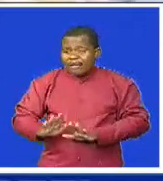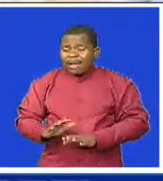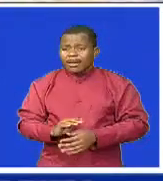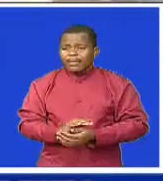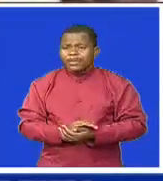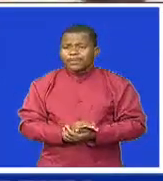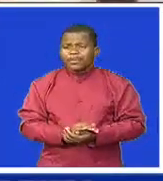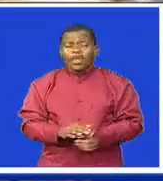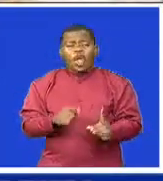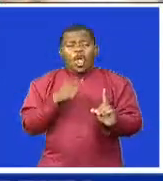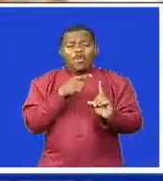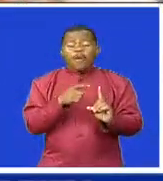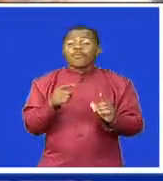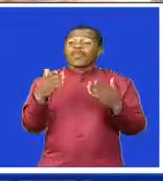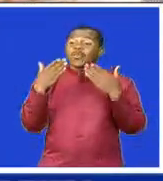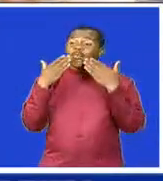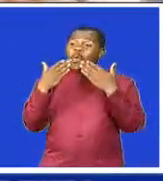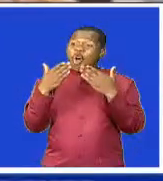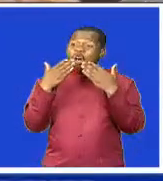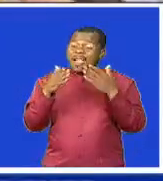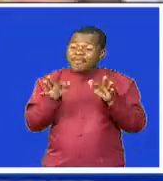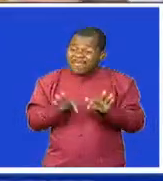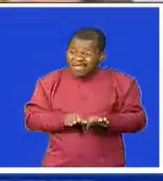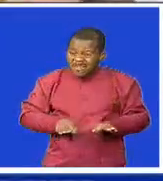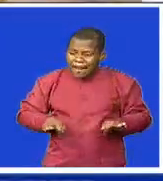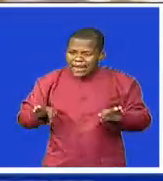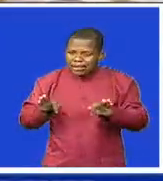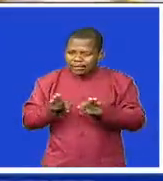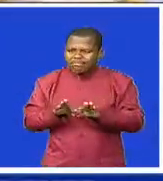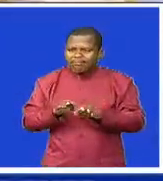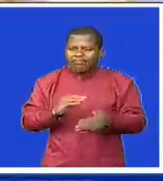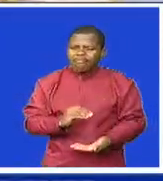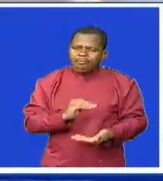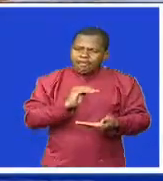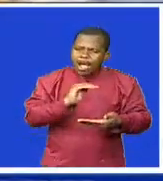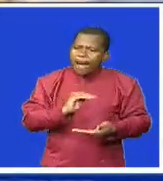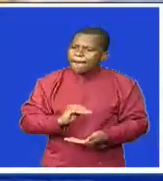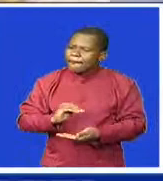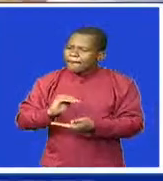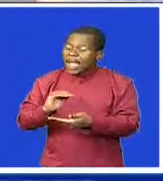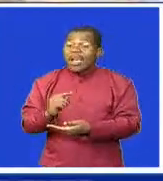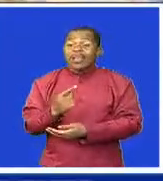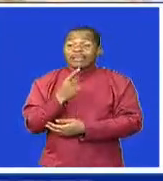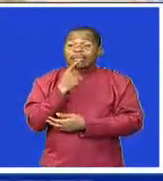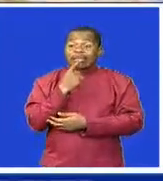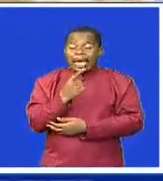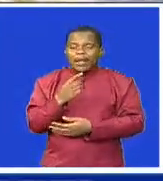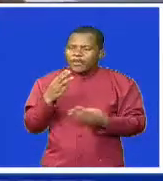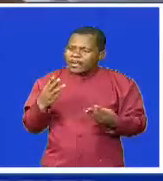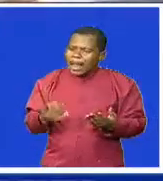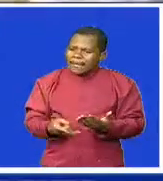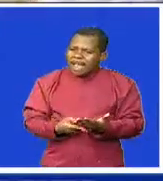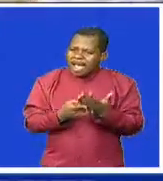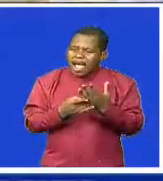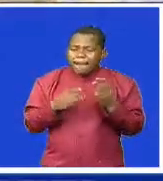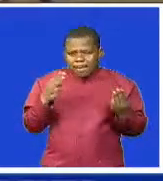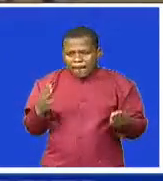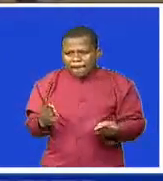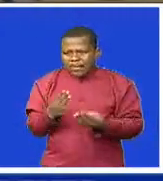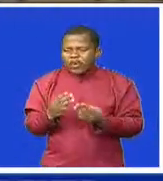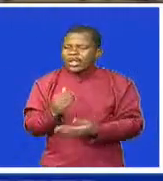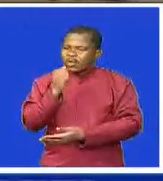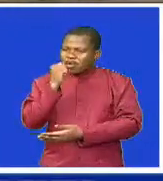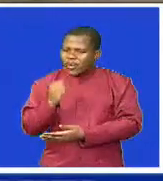Kumalo thanked the Friedlander family for this kind gesture which will go a long way in helping the beneficiaries. The food parcels